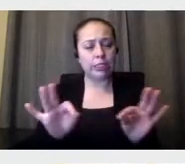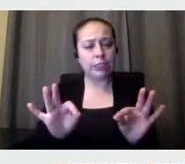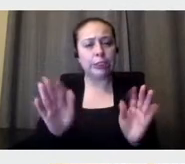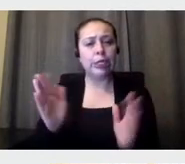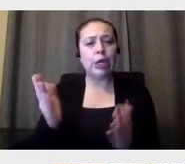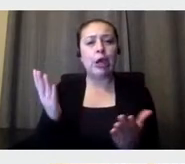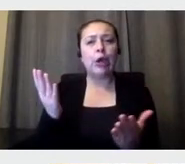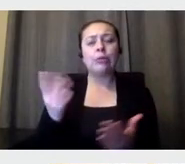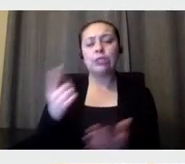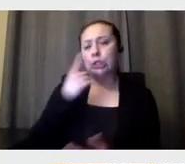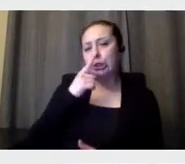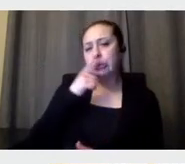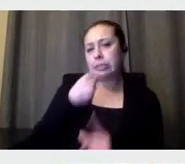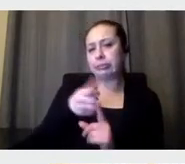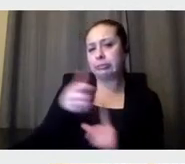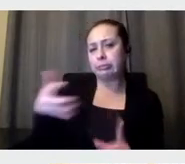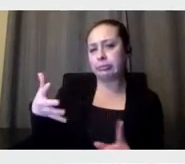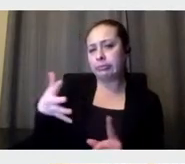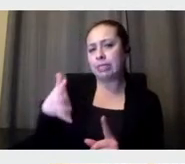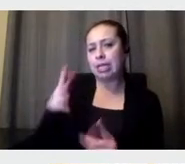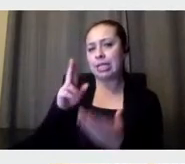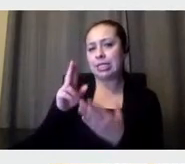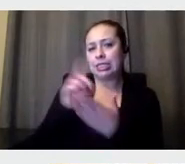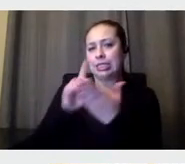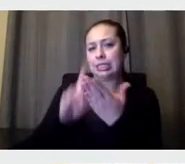on design as a universal language?